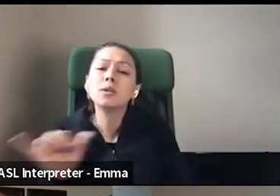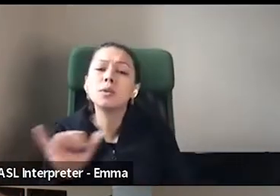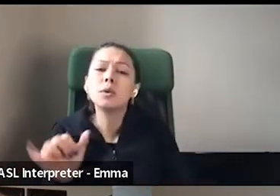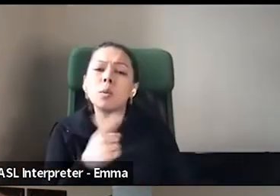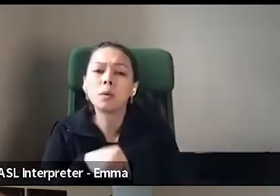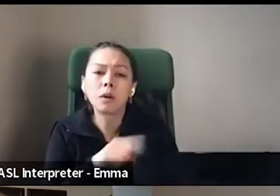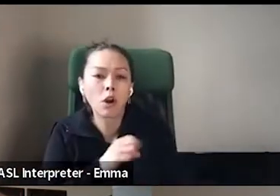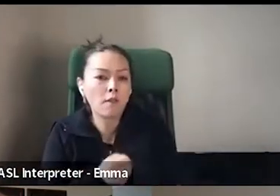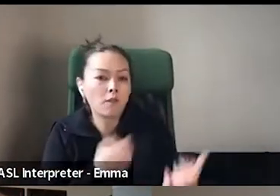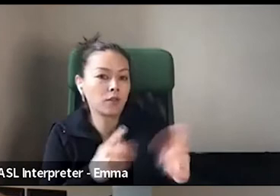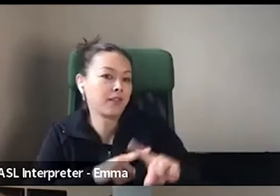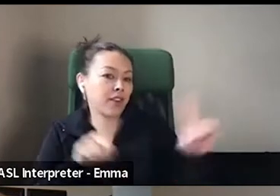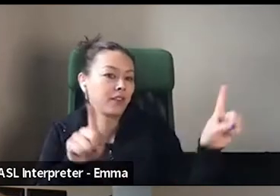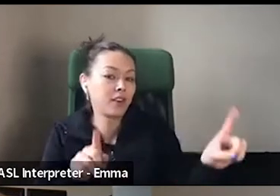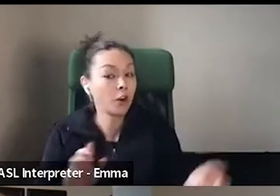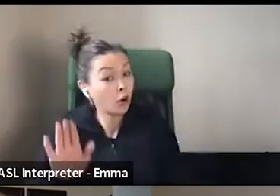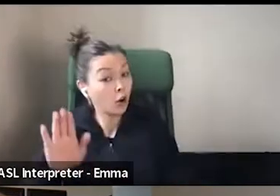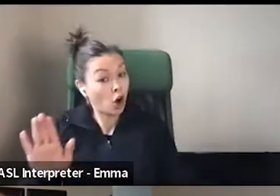new inventory.